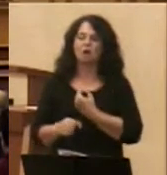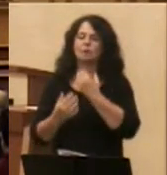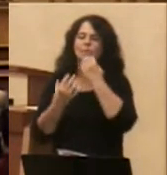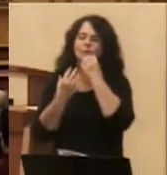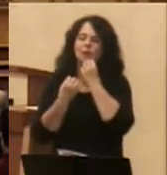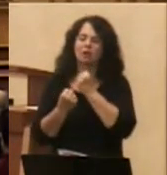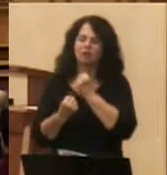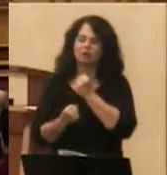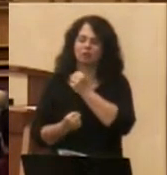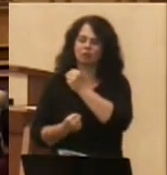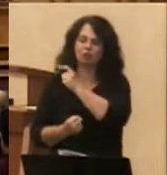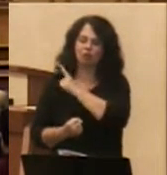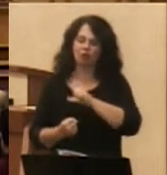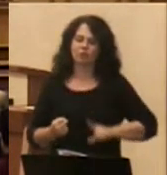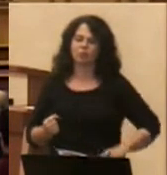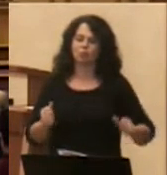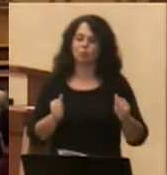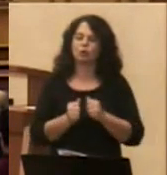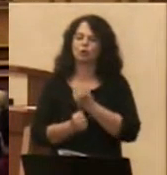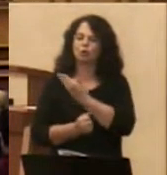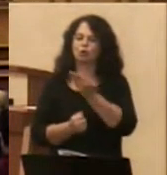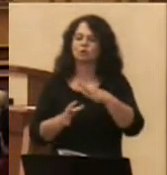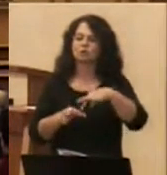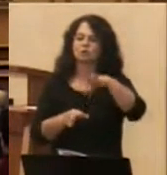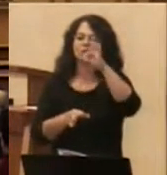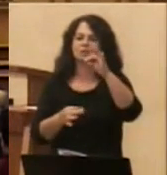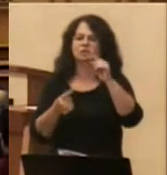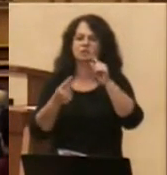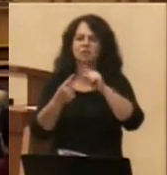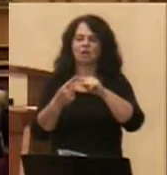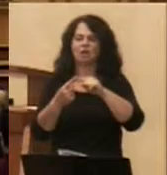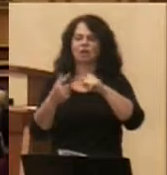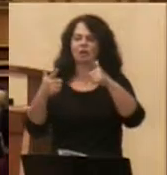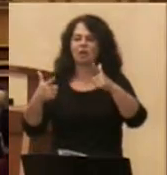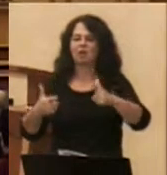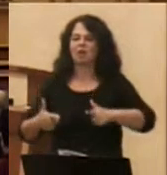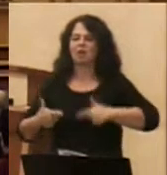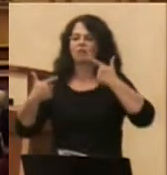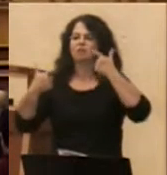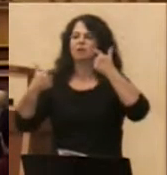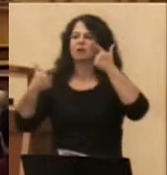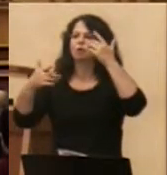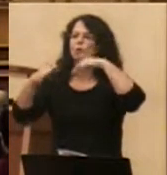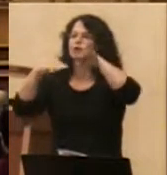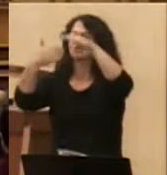be with your spirit until the life hereafter. Amen.